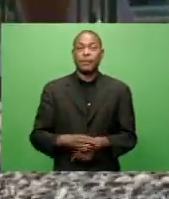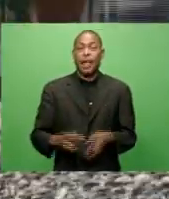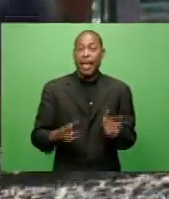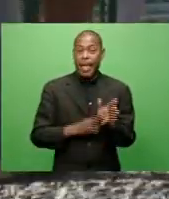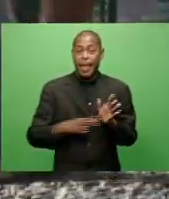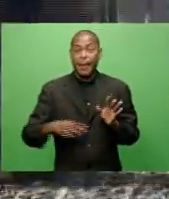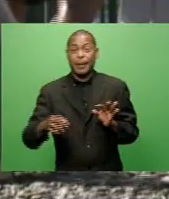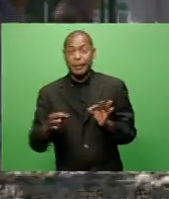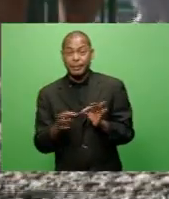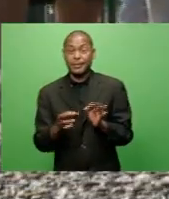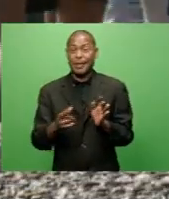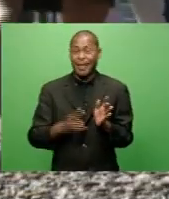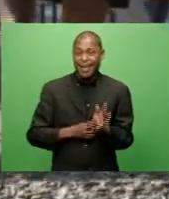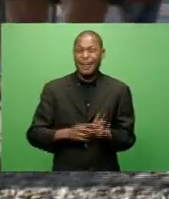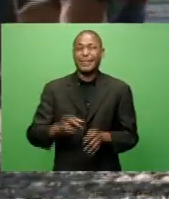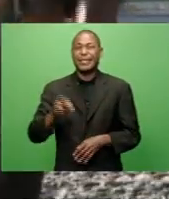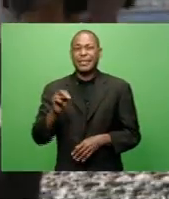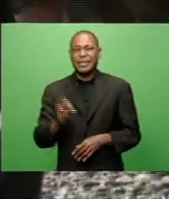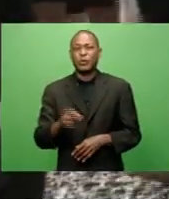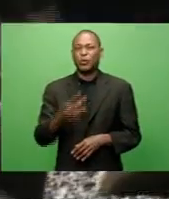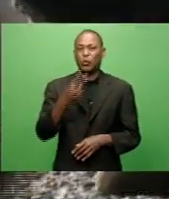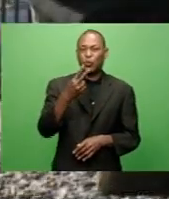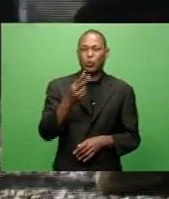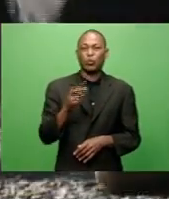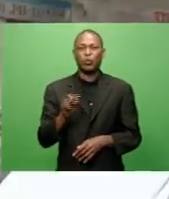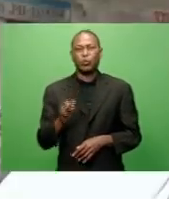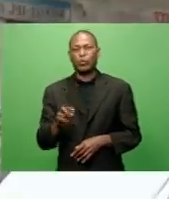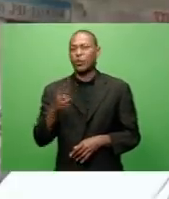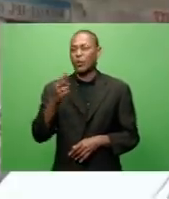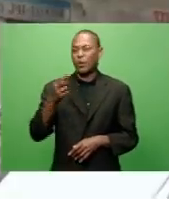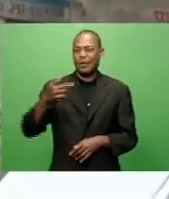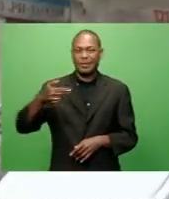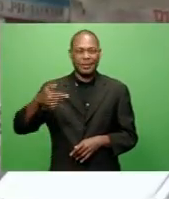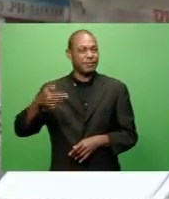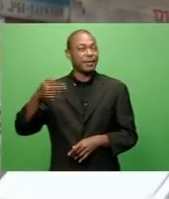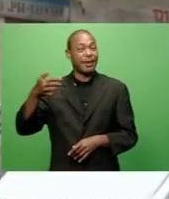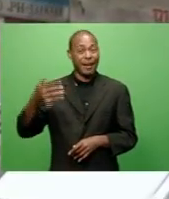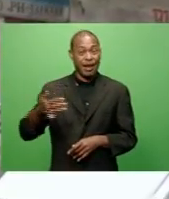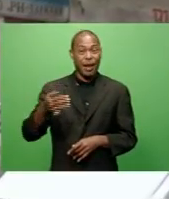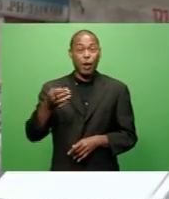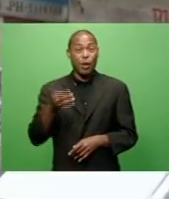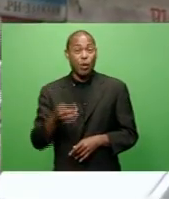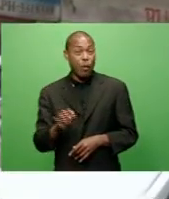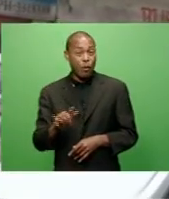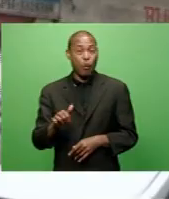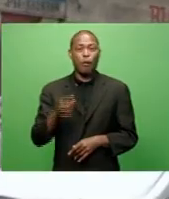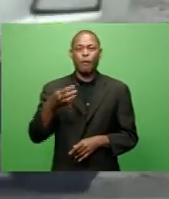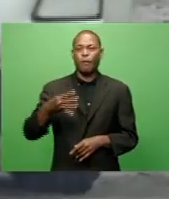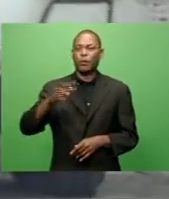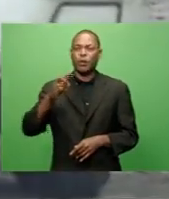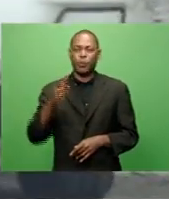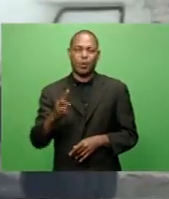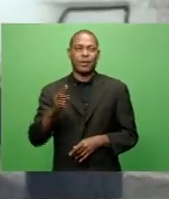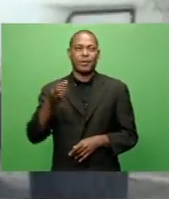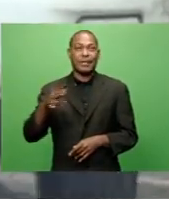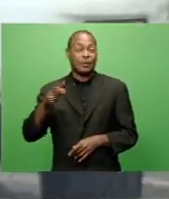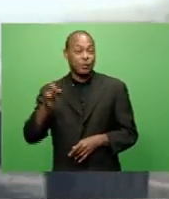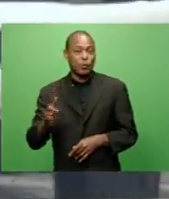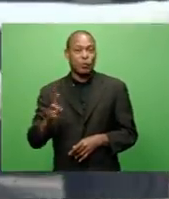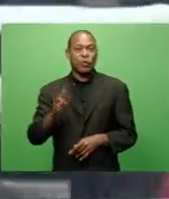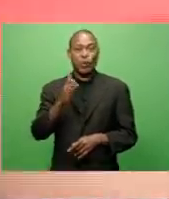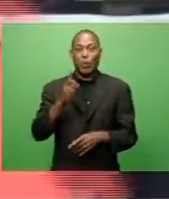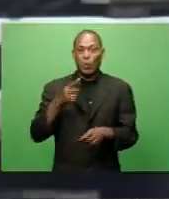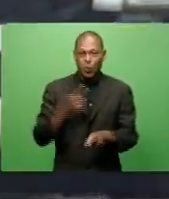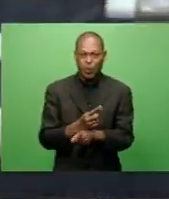poverty line for an adult per year is $2,179, or $41.91 per week. The report